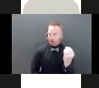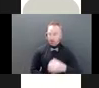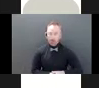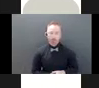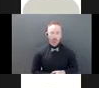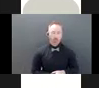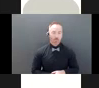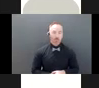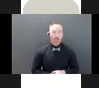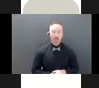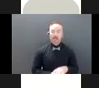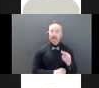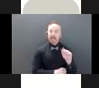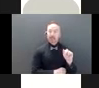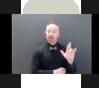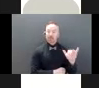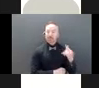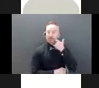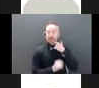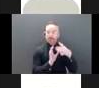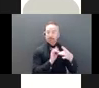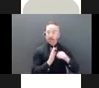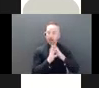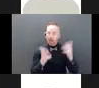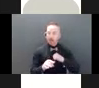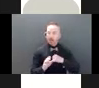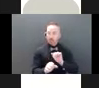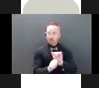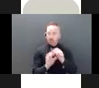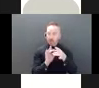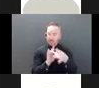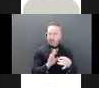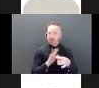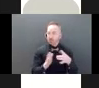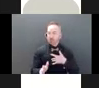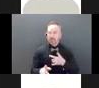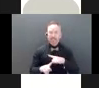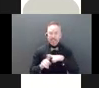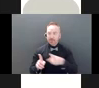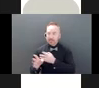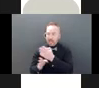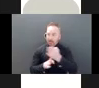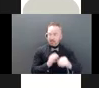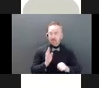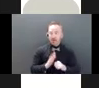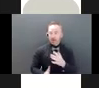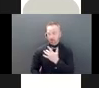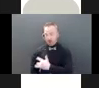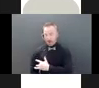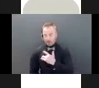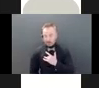Mary indicated, we do a lot of work across across jurisdictions, not only within provinces, but also